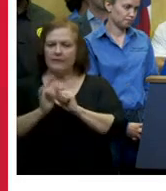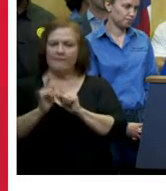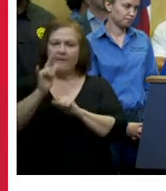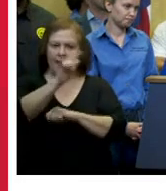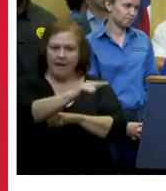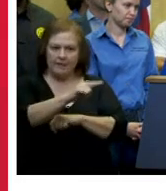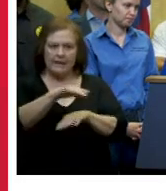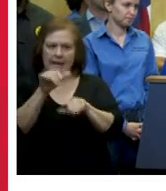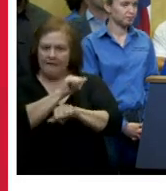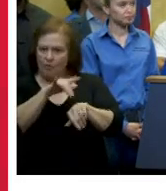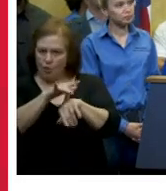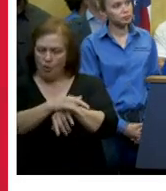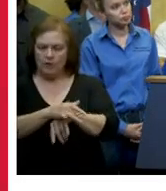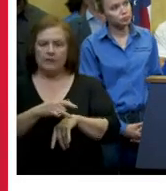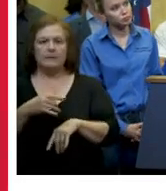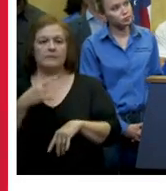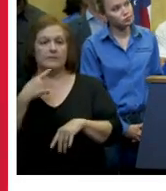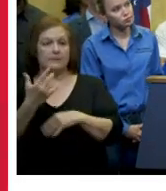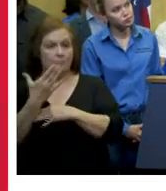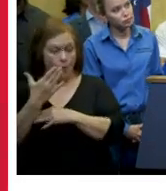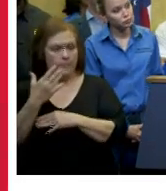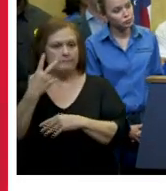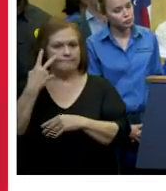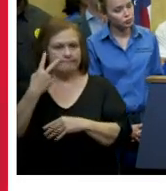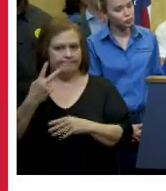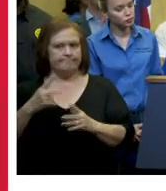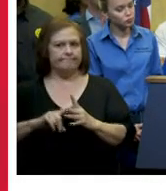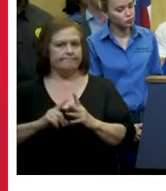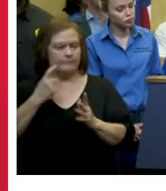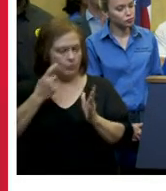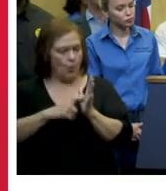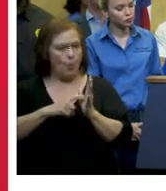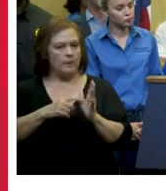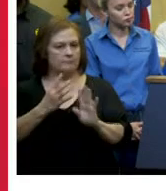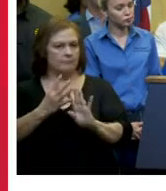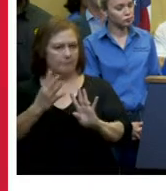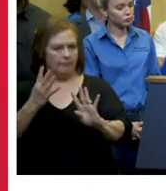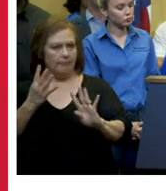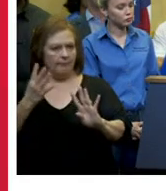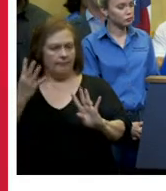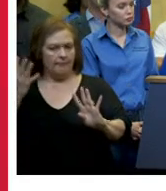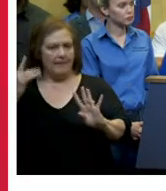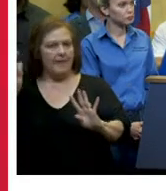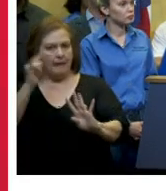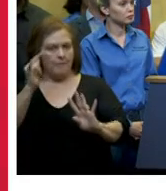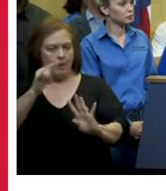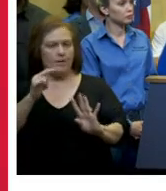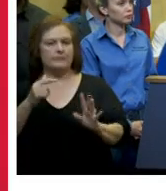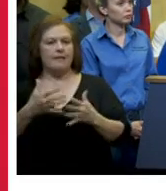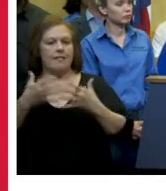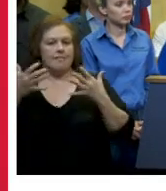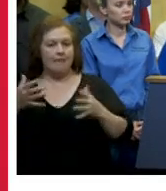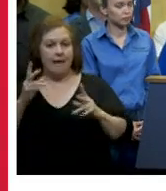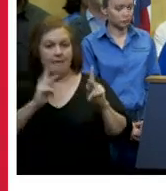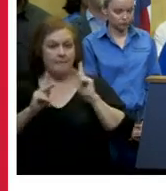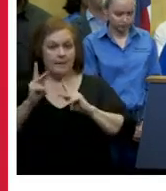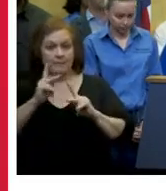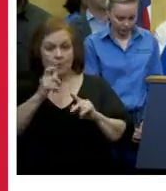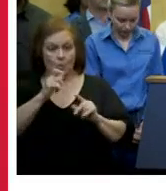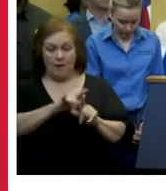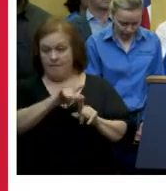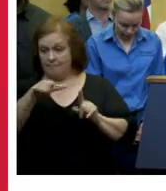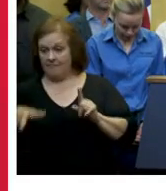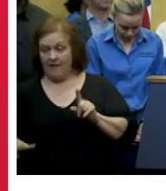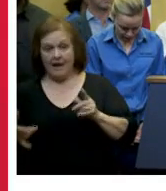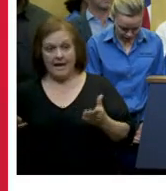this morning we started seeing very long lines in the ticketing lobby with a lot of travelers coming to the airport to